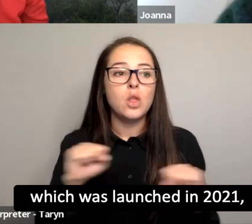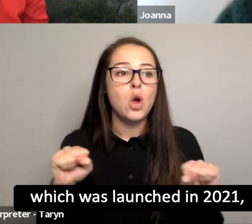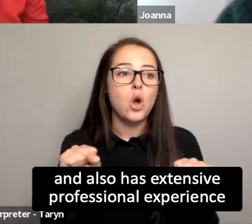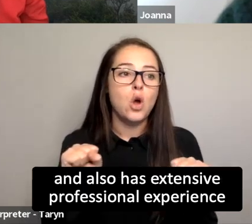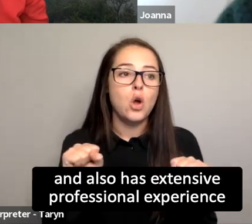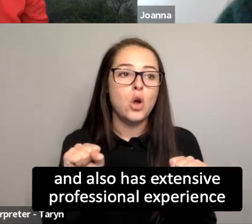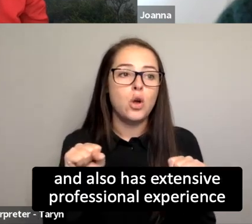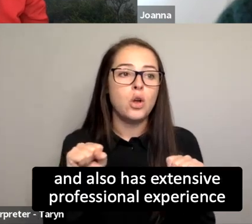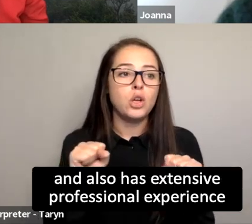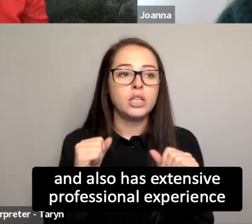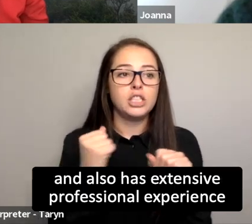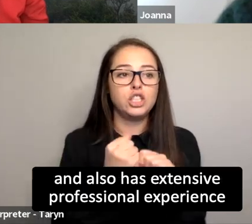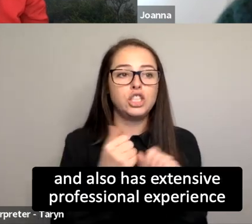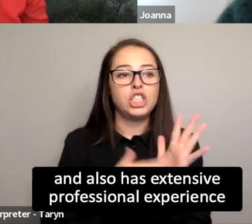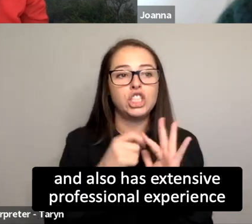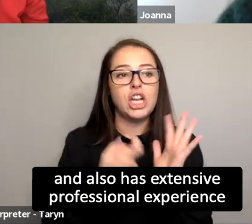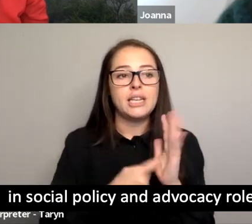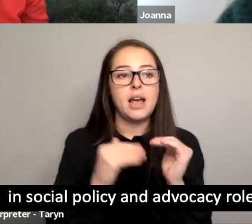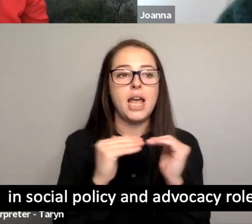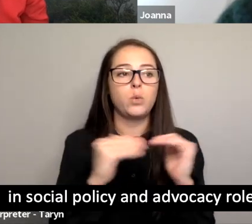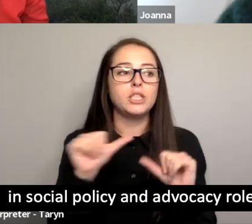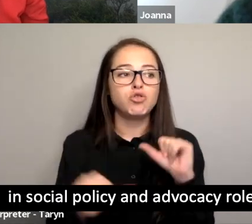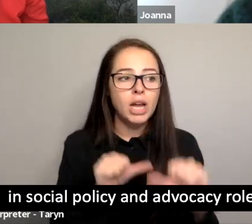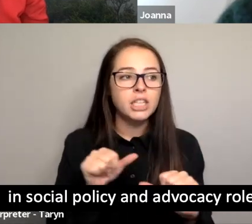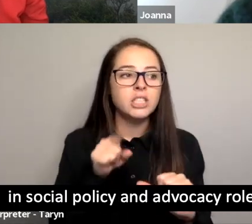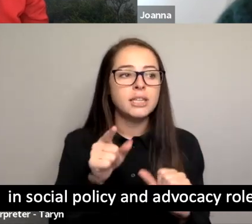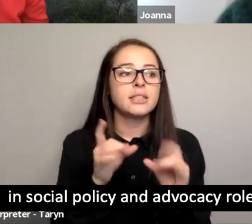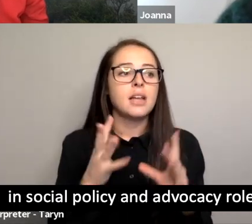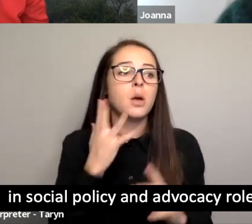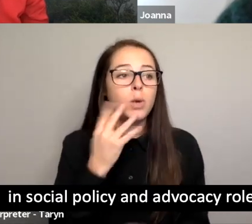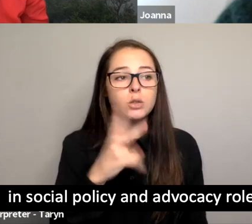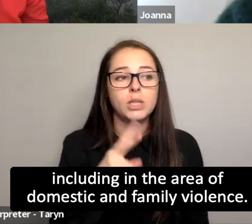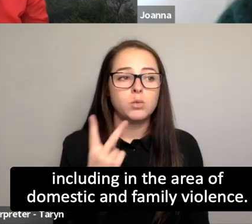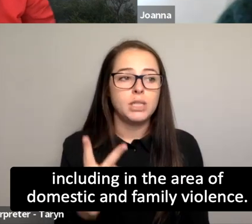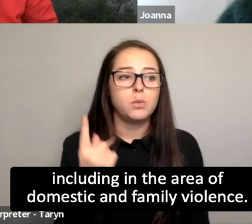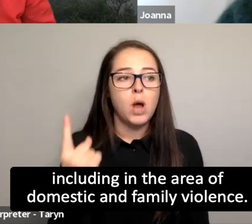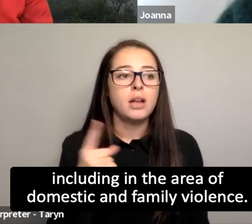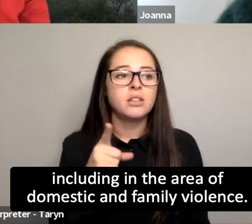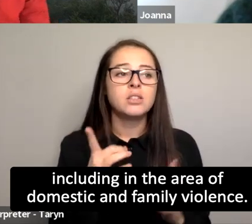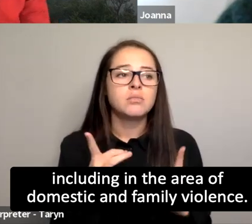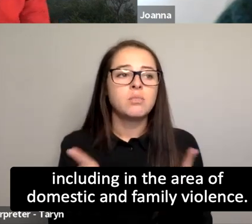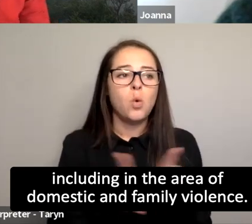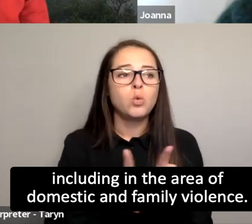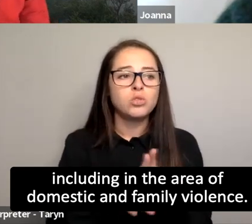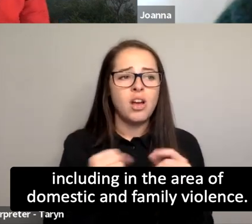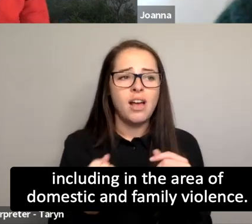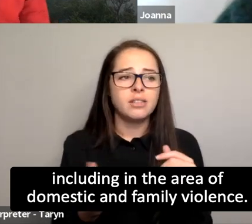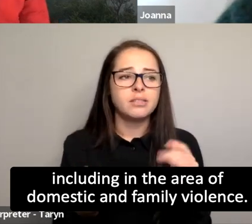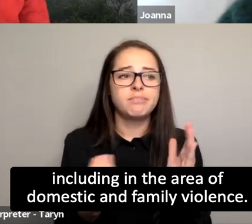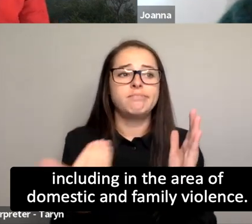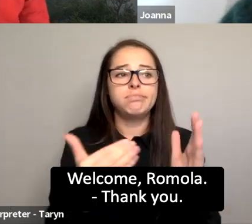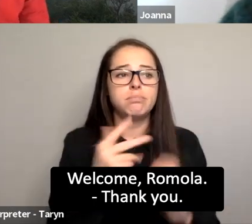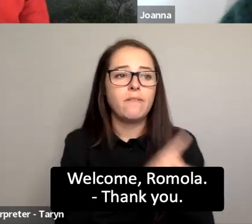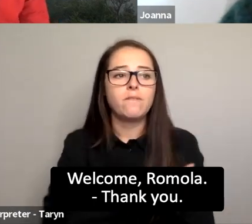and also has extensive professional experience in social policy and advocacy roles, including in the area of domestic and family